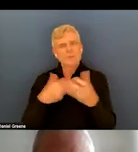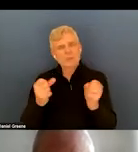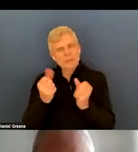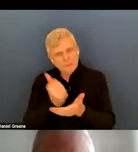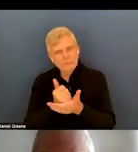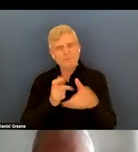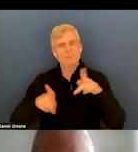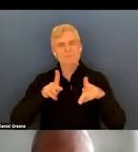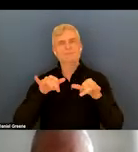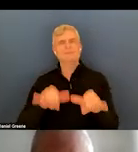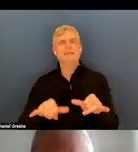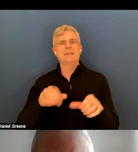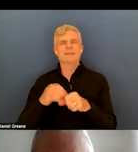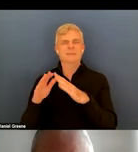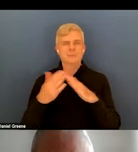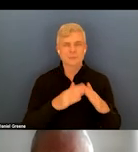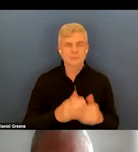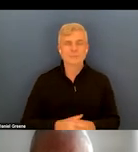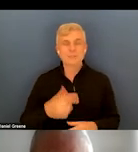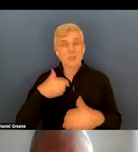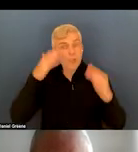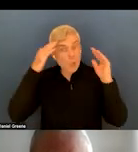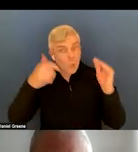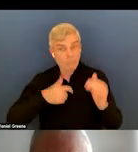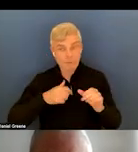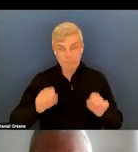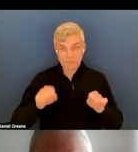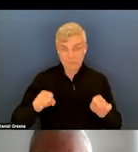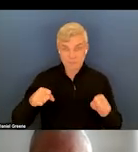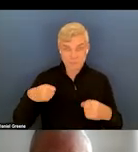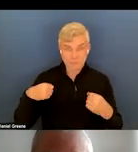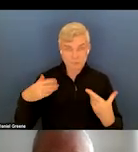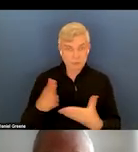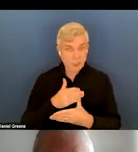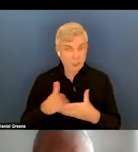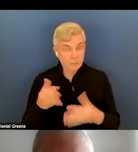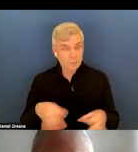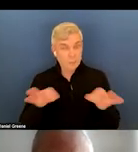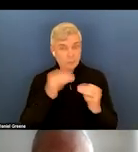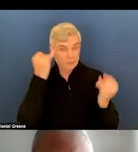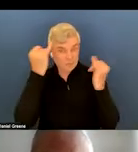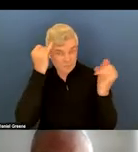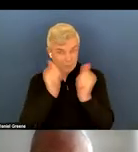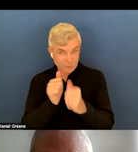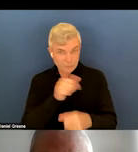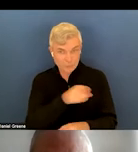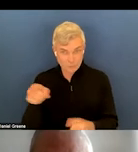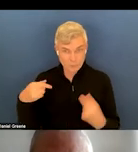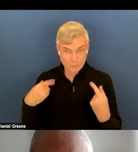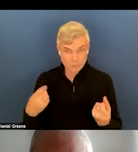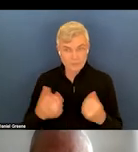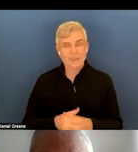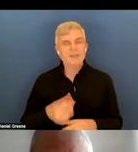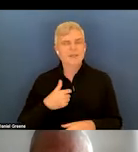I hope I've been able to share some crucial ideas with you. I really like David